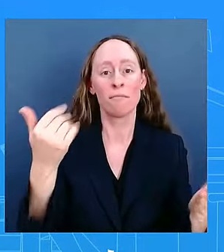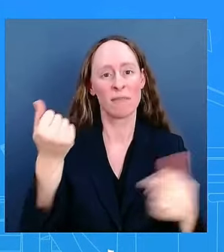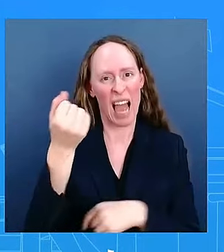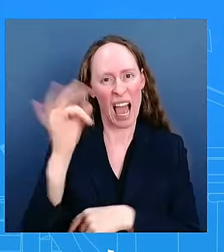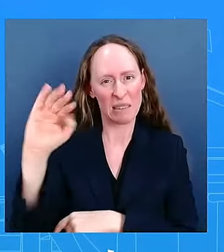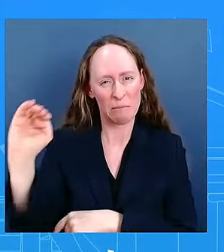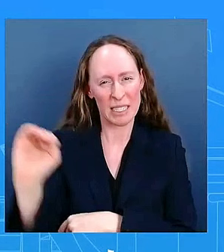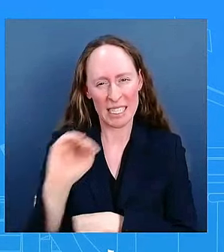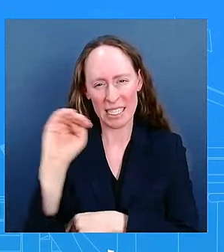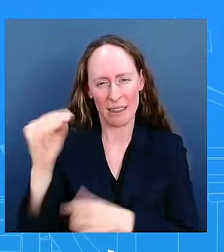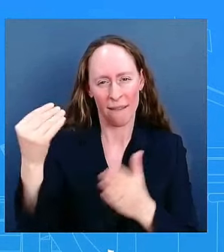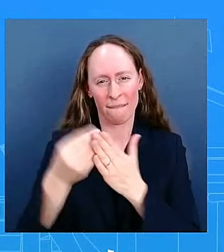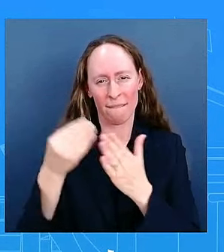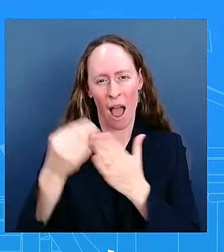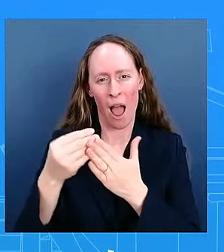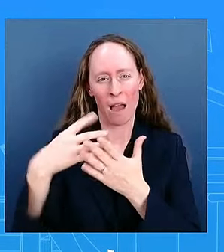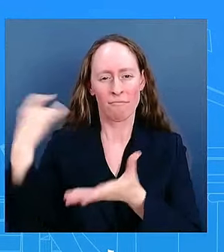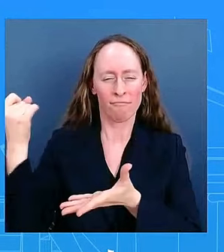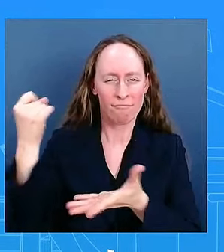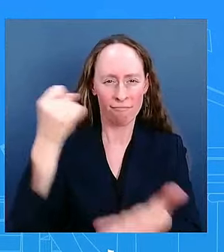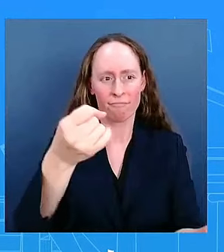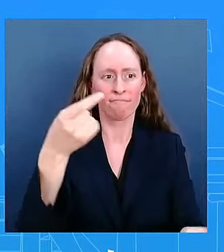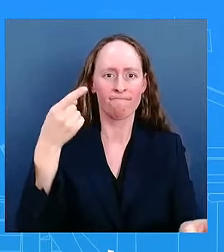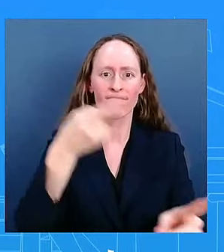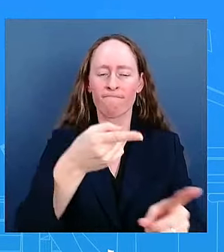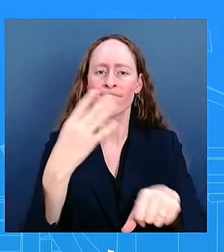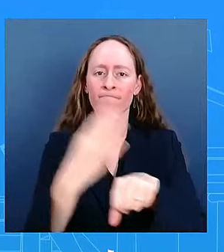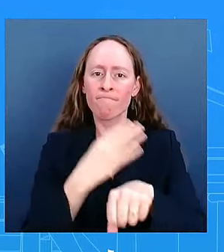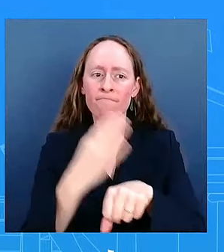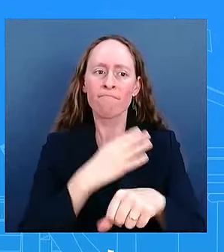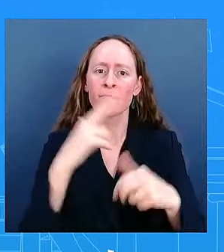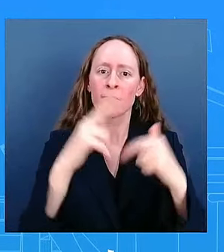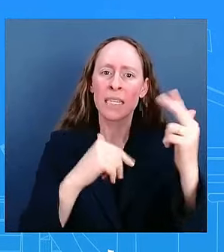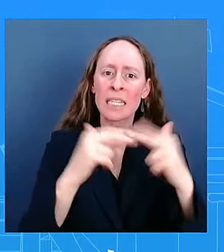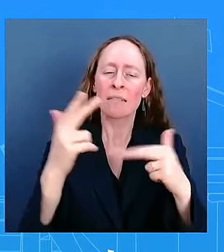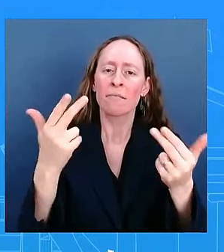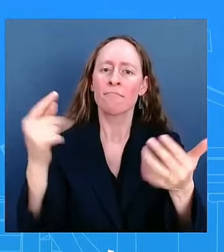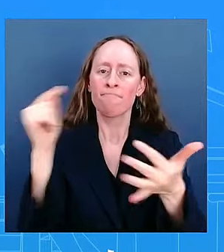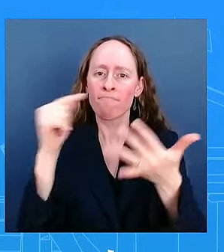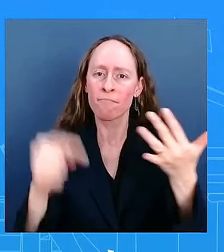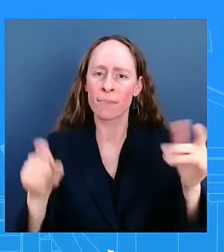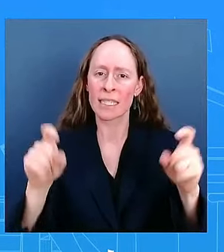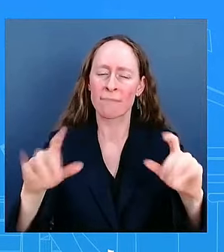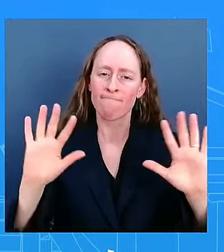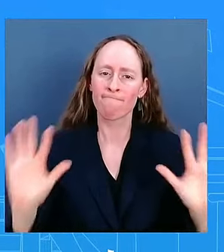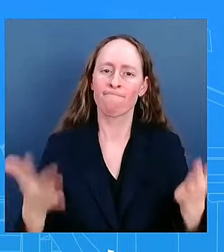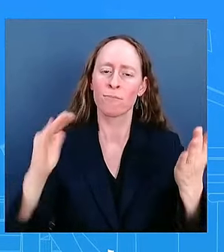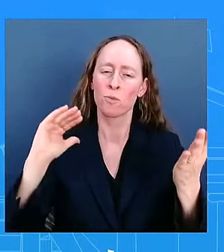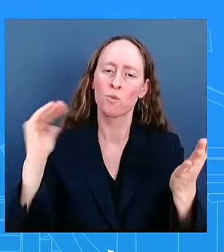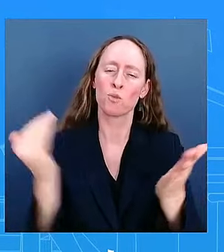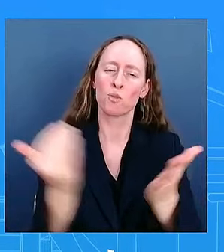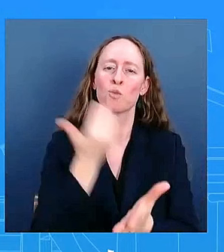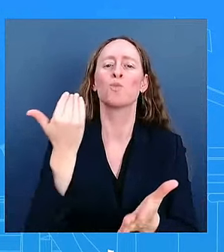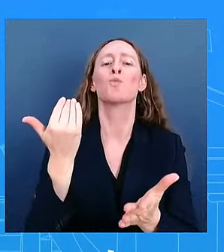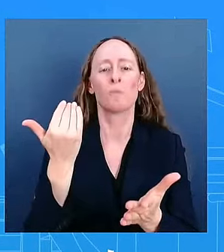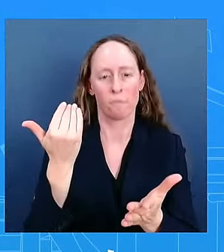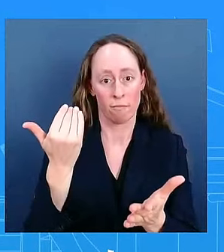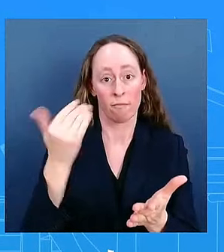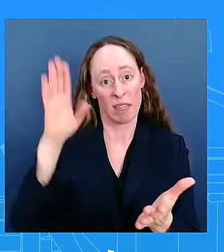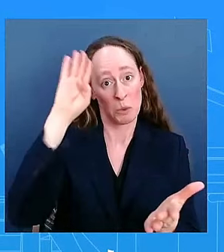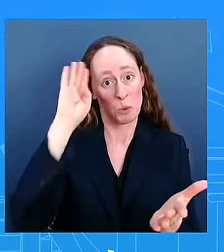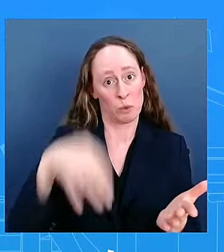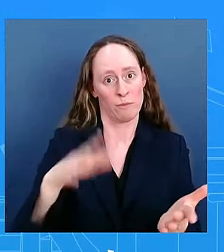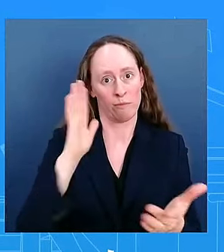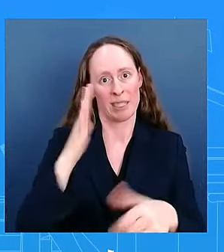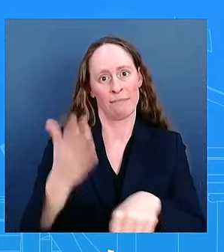we know that these institutions make an extraordinary contribution to our nation's higher education system and shape